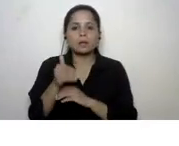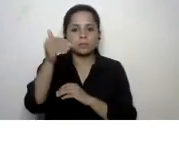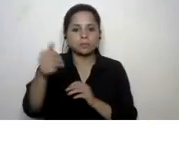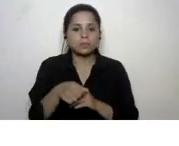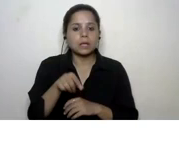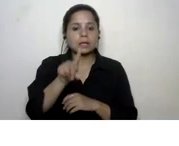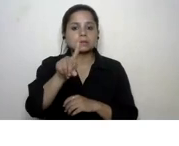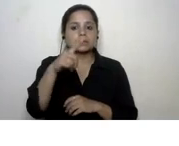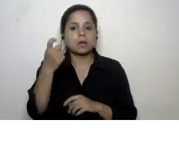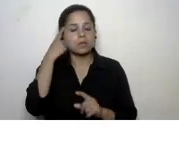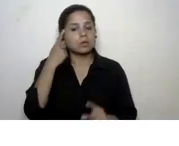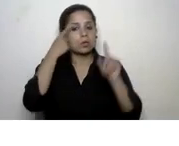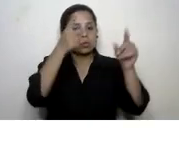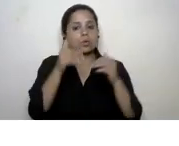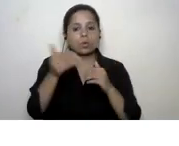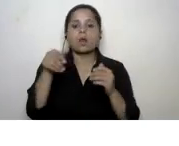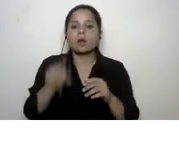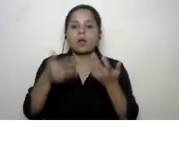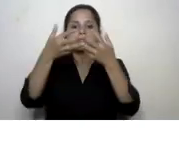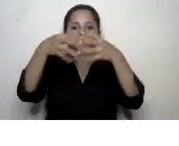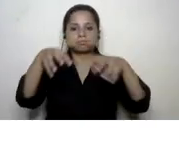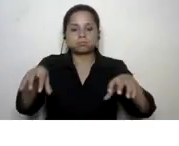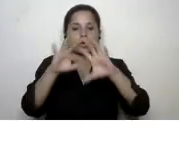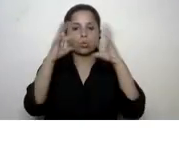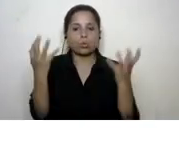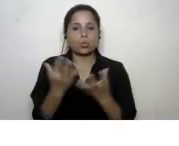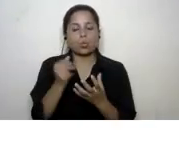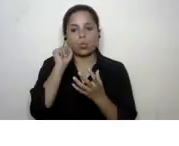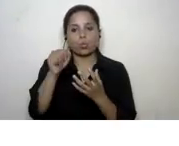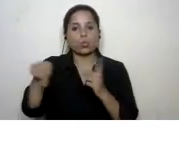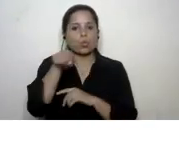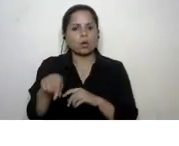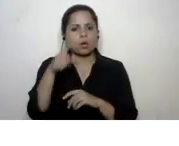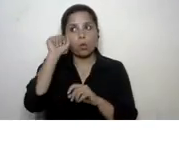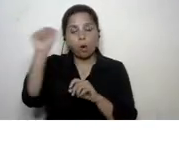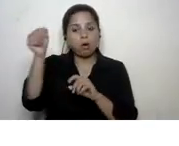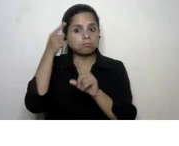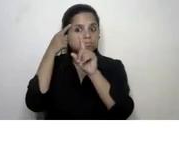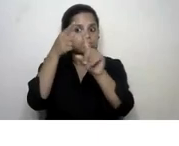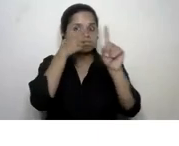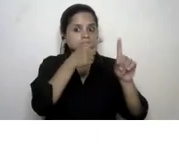goals are further broken down into worldwide worldwide targets and indicators